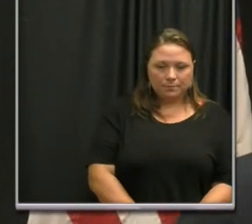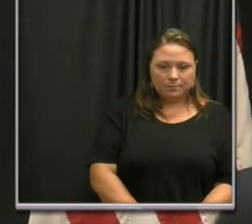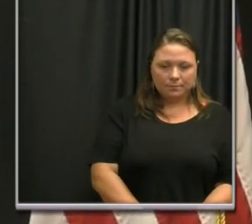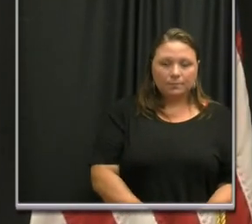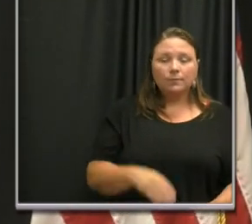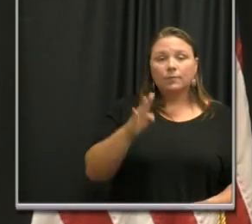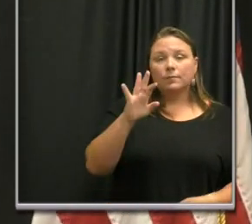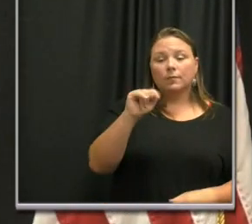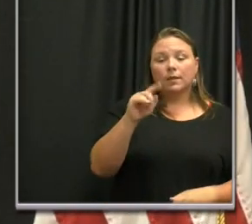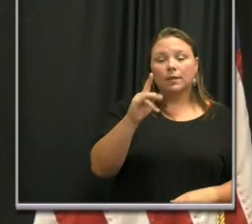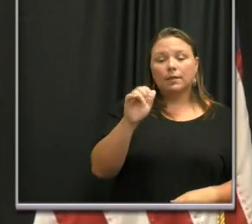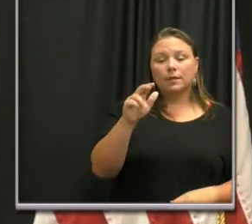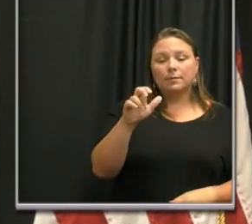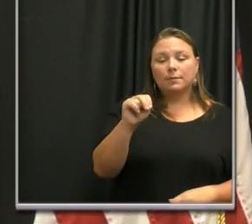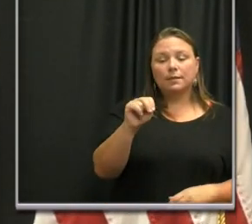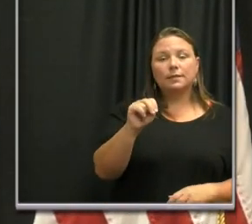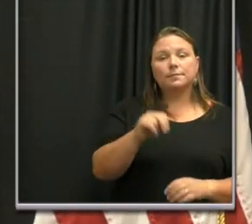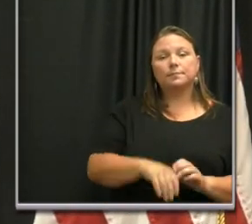Greg Kelman at the Tennessean.